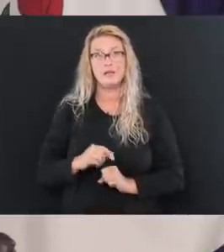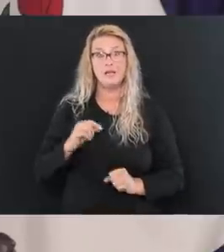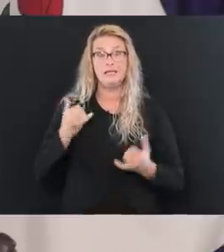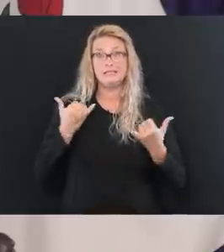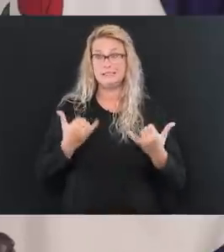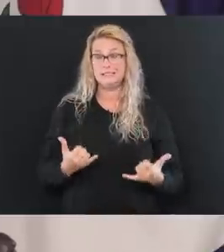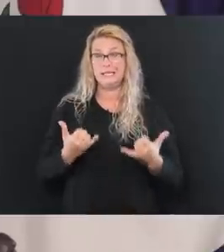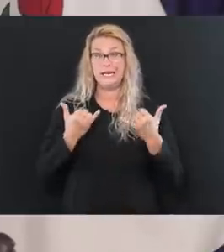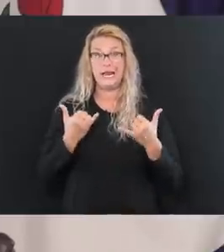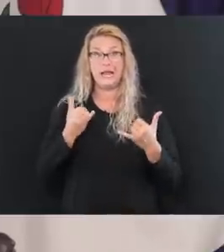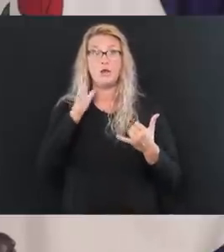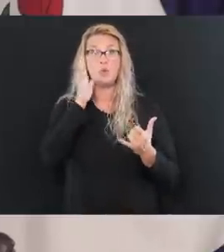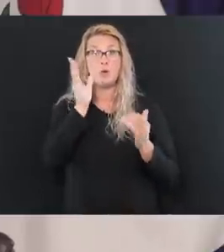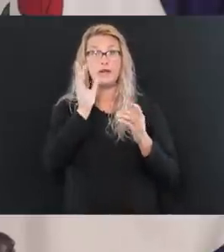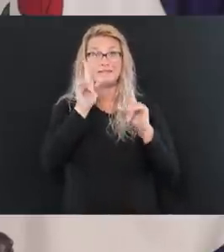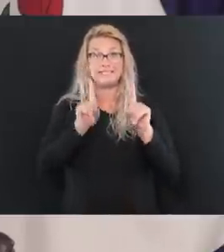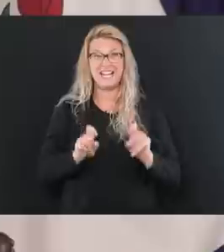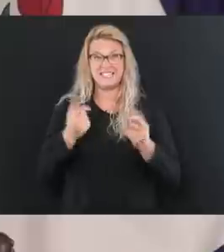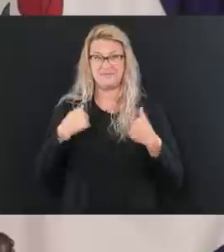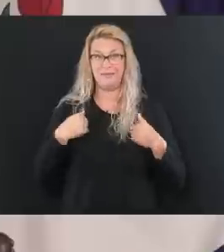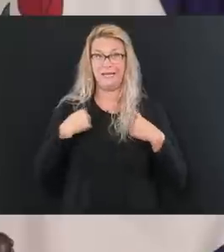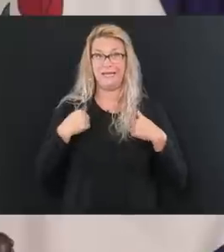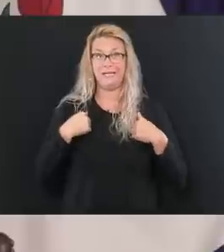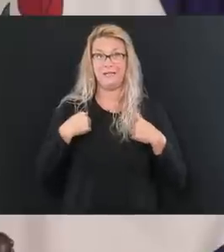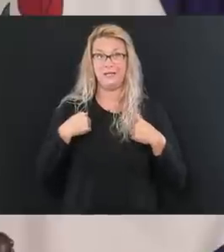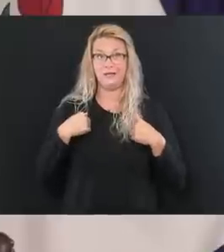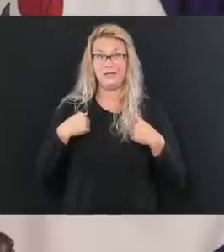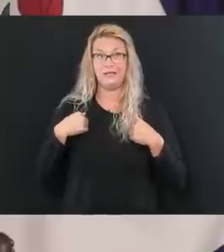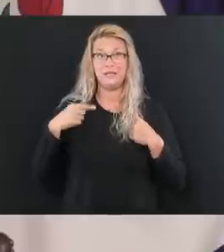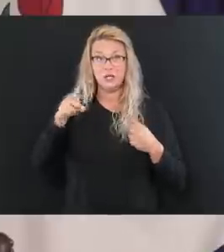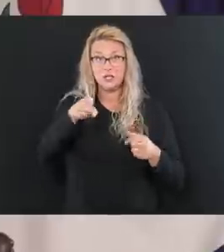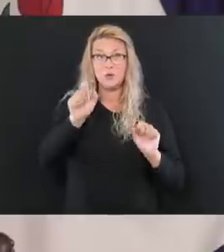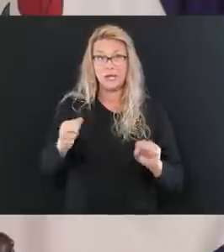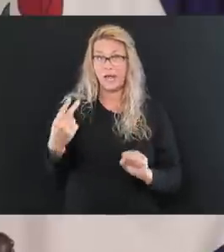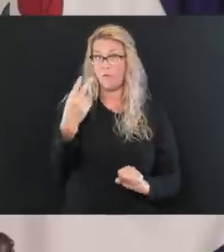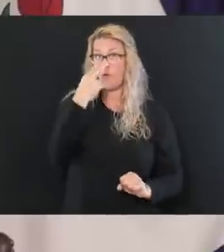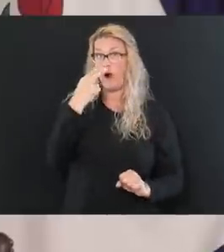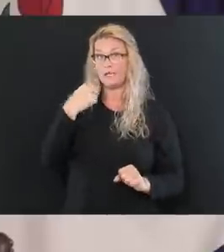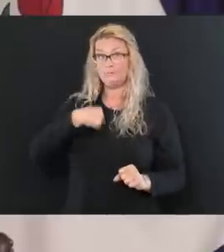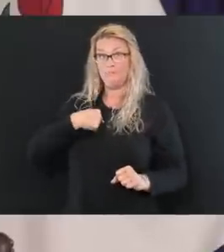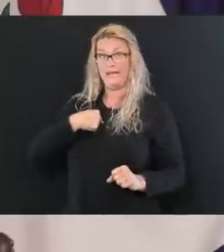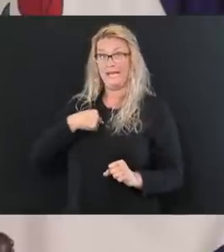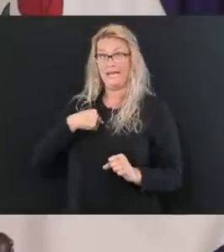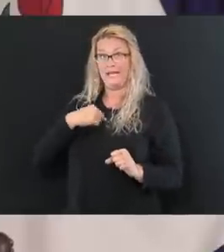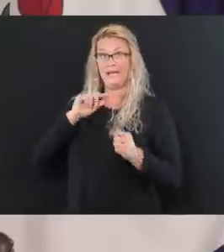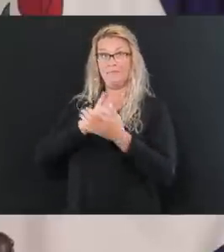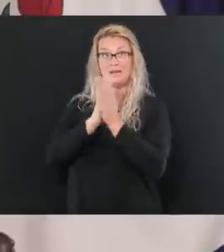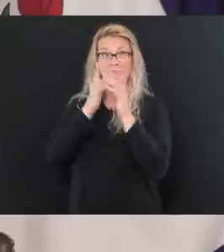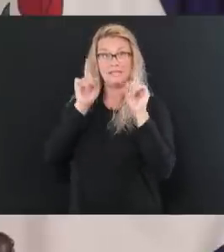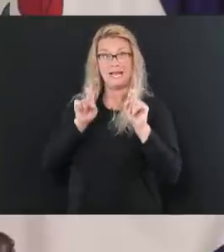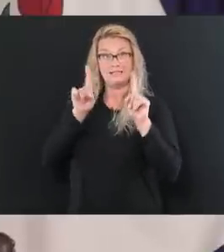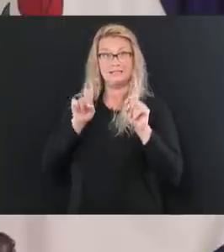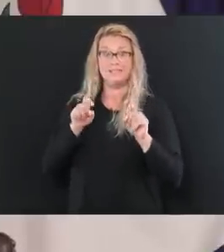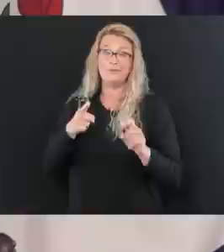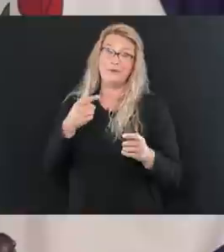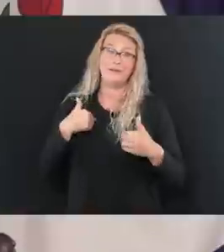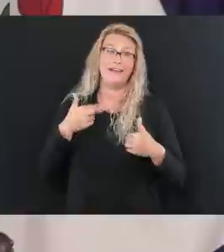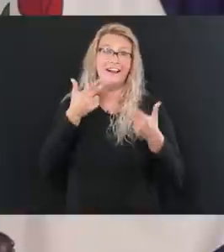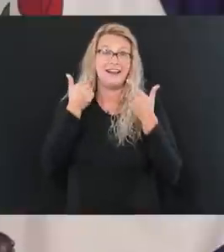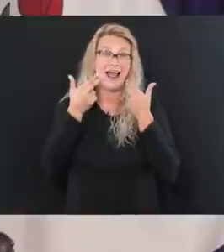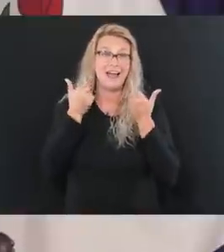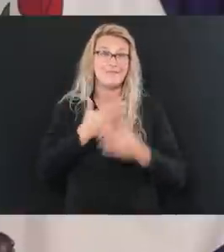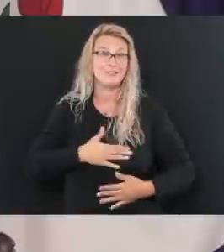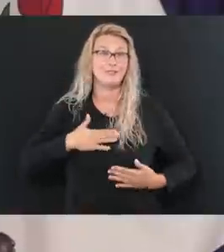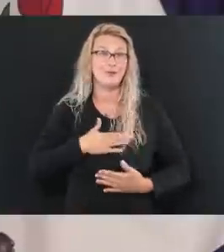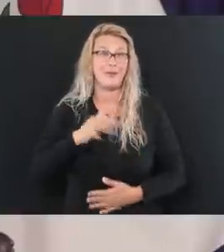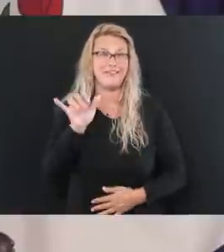they're going to test me, and you, everyone can watch me getting tested. Maybe you can laugh and enjoy that a little bit